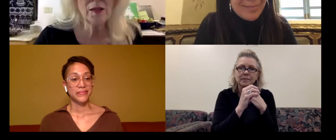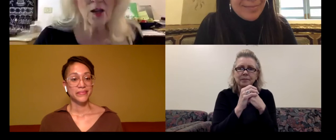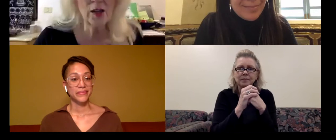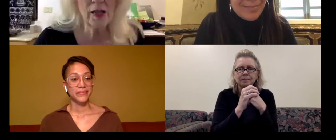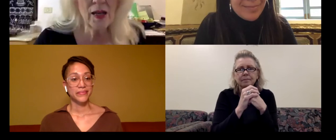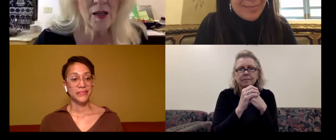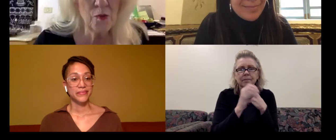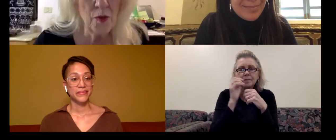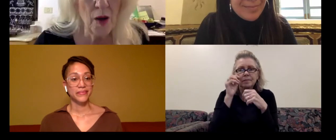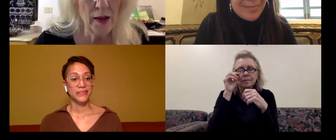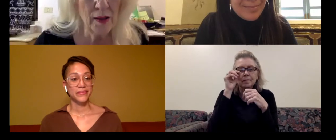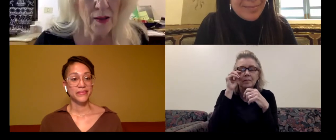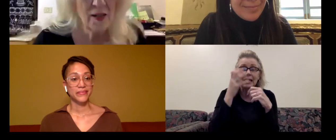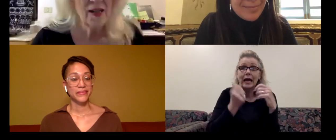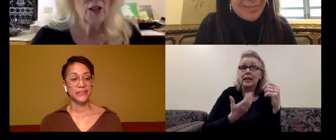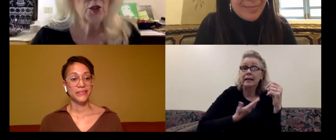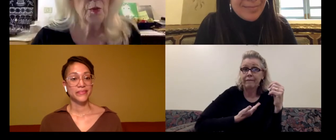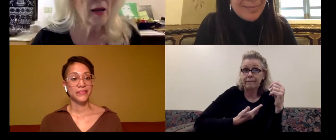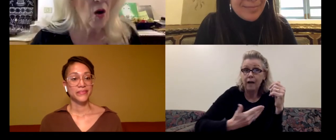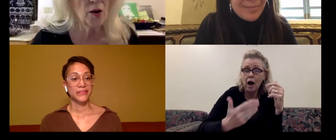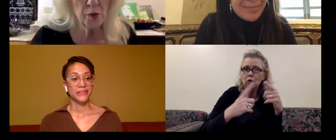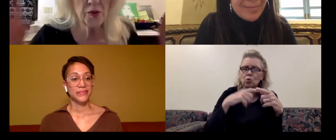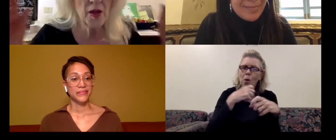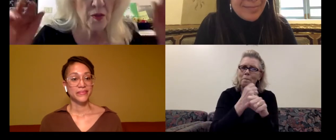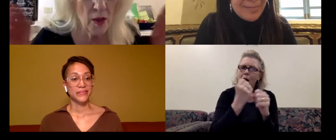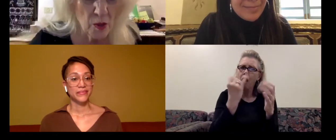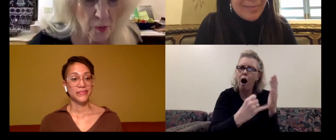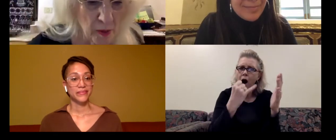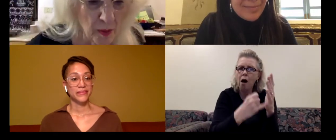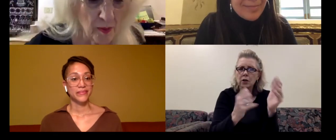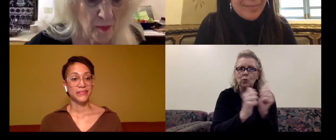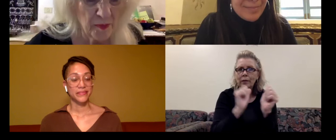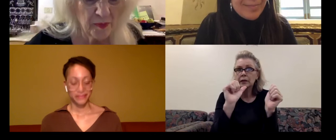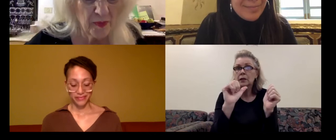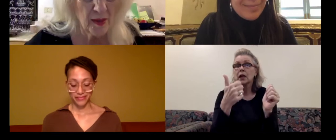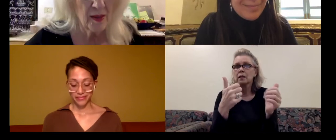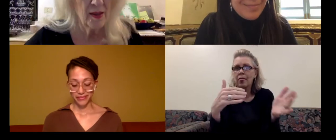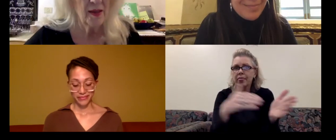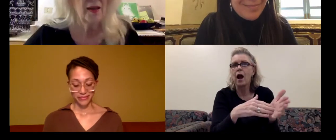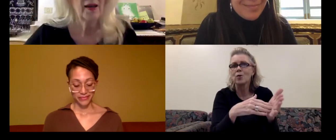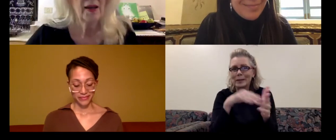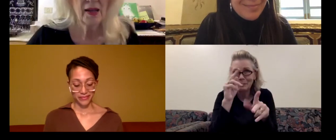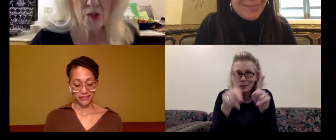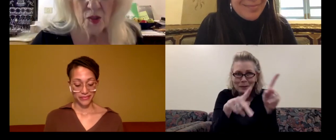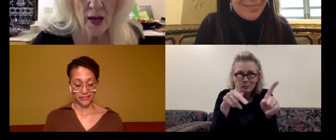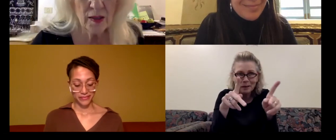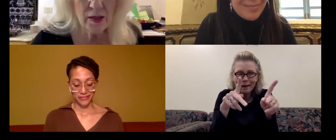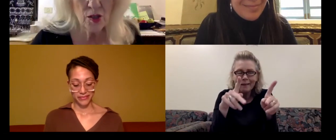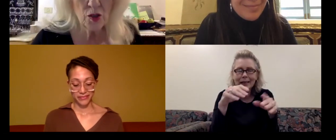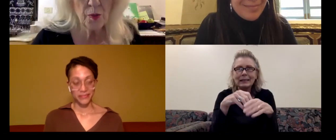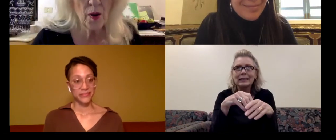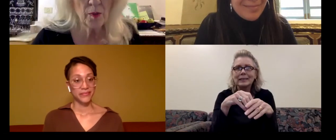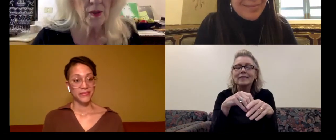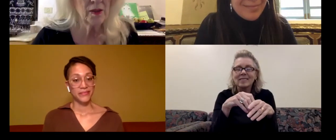getting invited to make art with 10,000 people in the sanitation